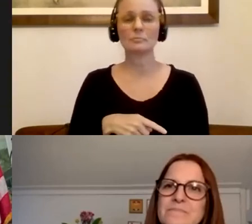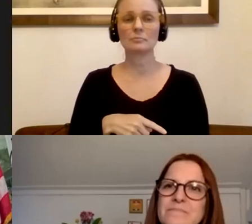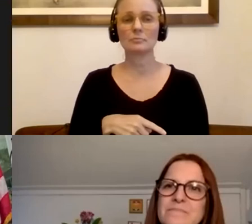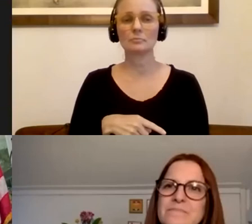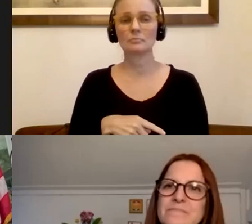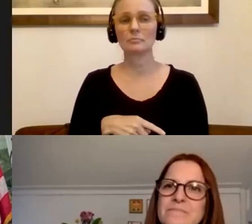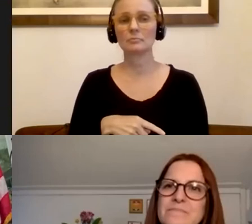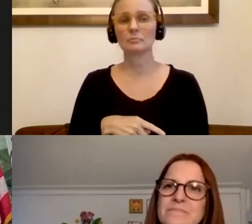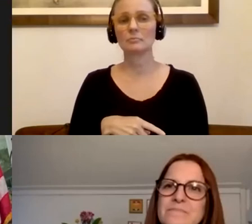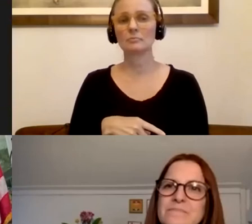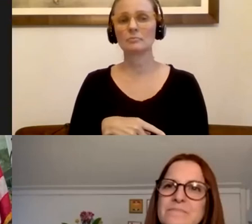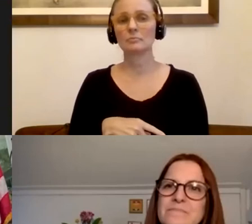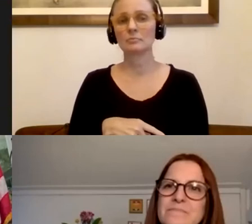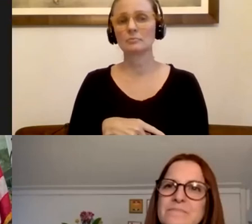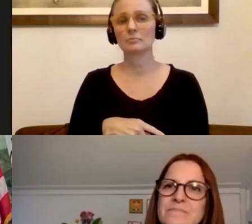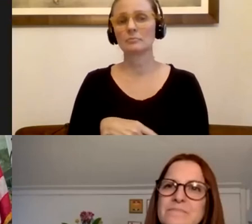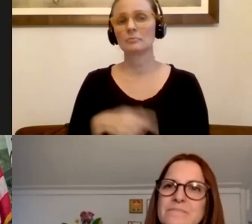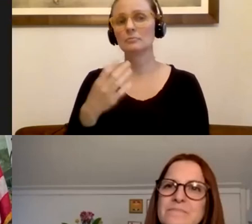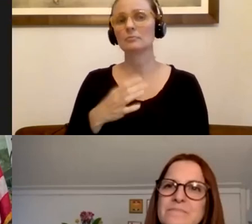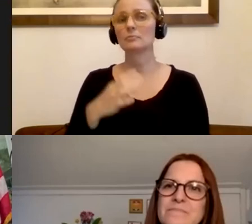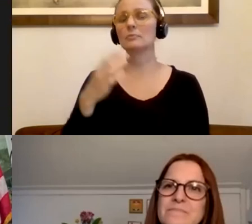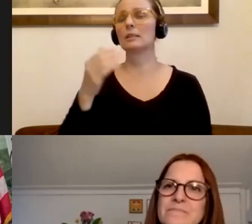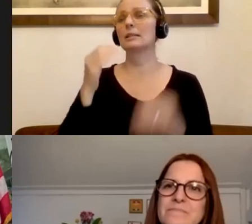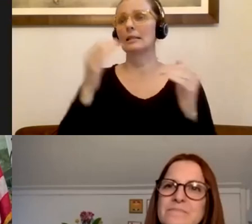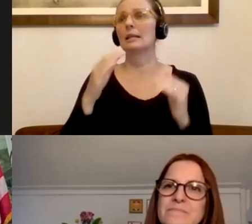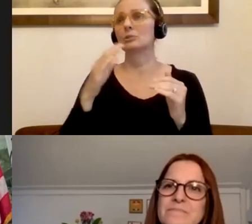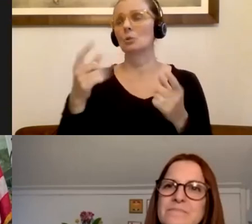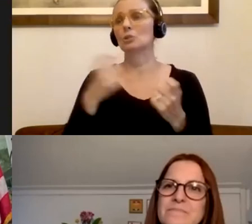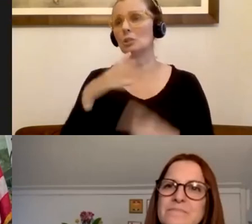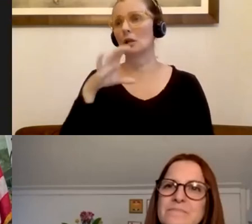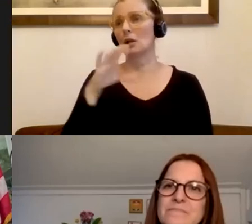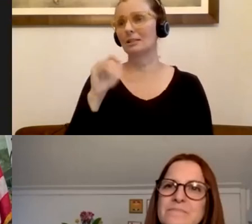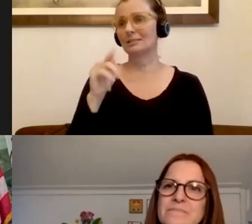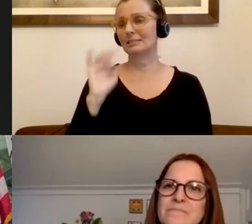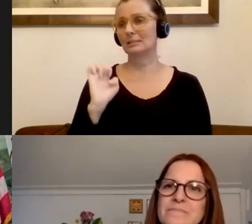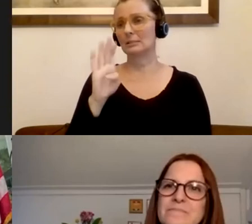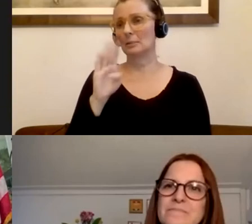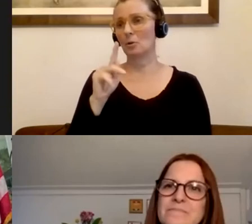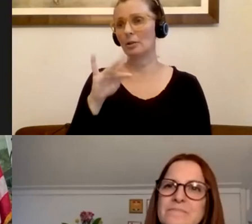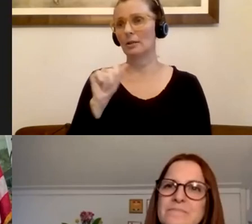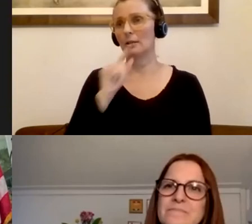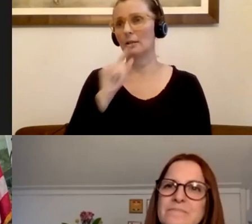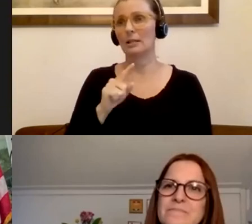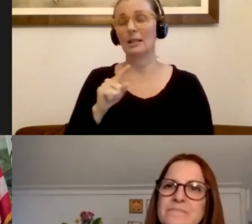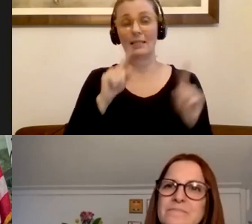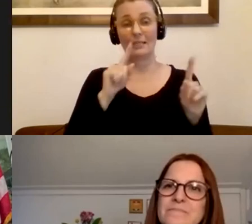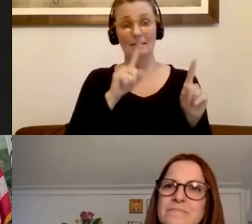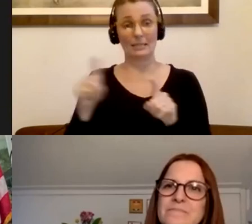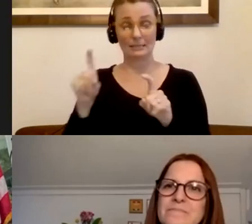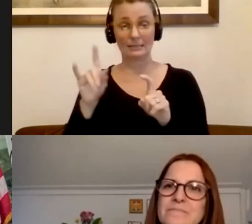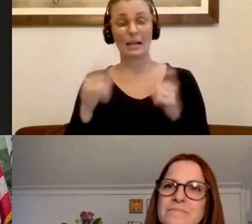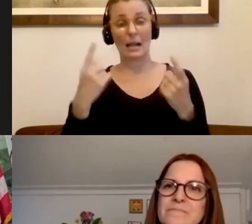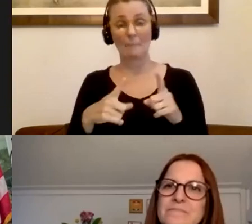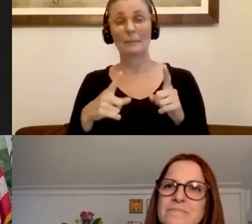Constance Bernier. Constance, thank you for the question. And I'm going to read it. Of the tests that have been done in, in the city,